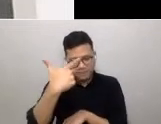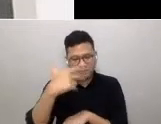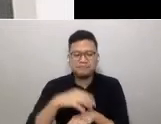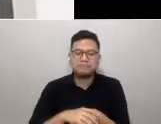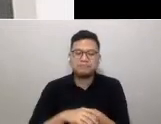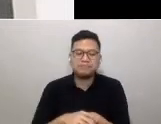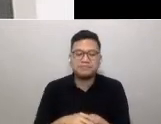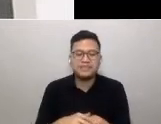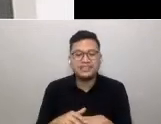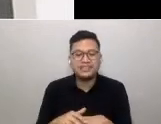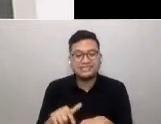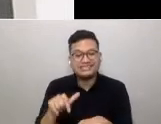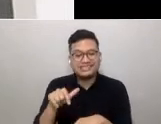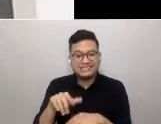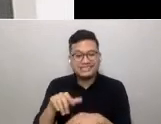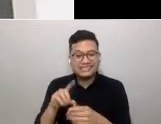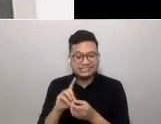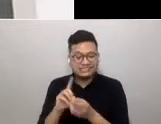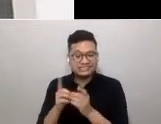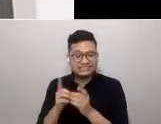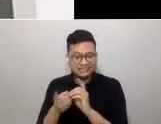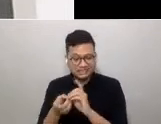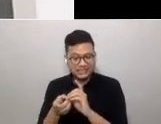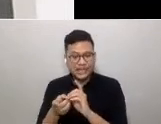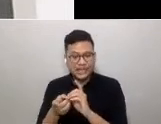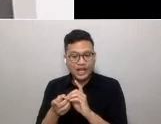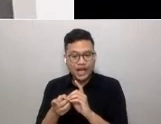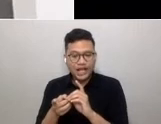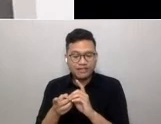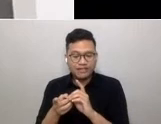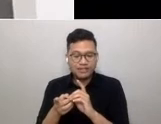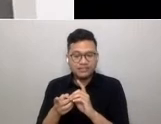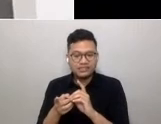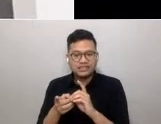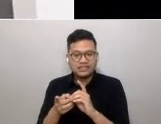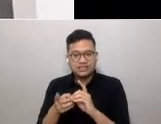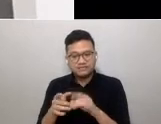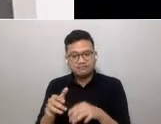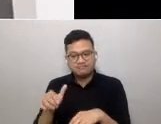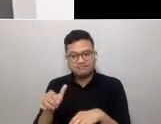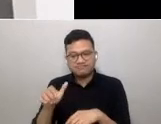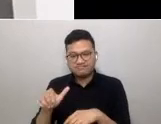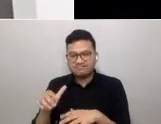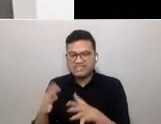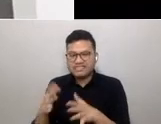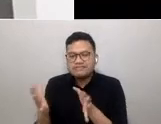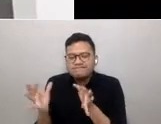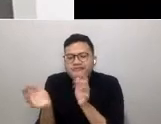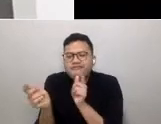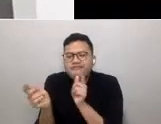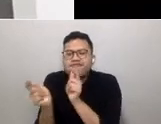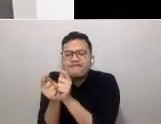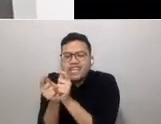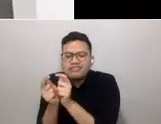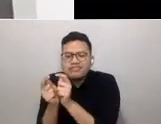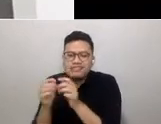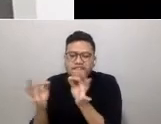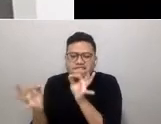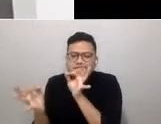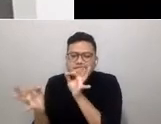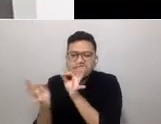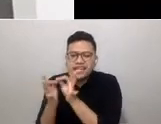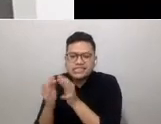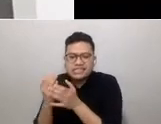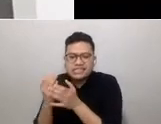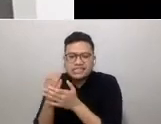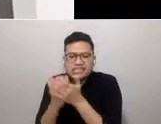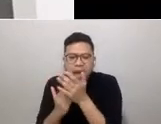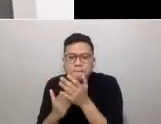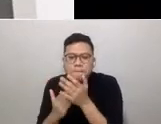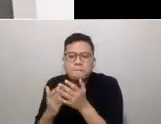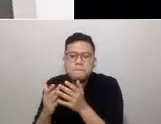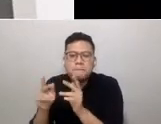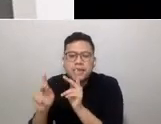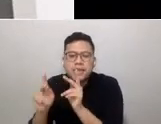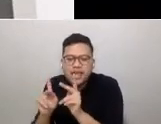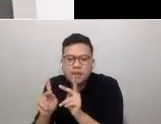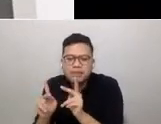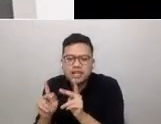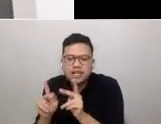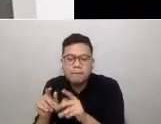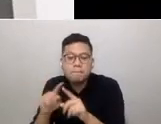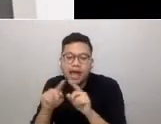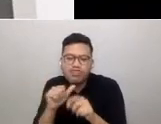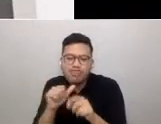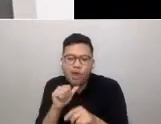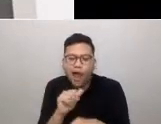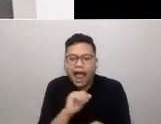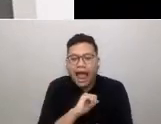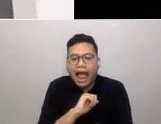future, suiting some roles and personality types more than others. WFH negates the need to travel and